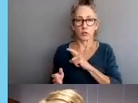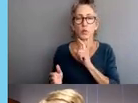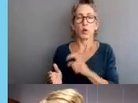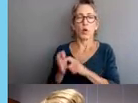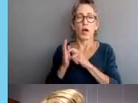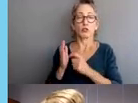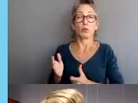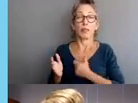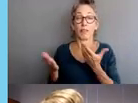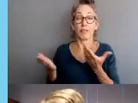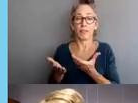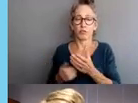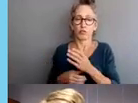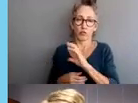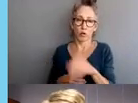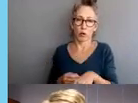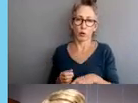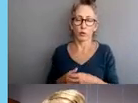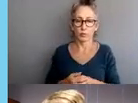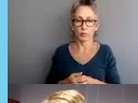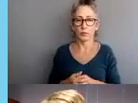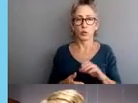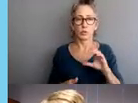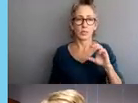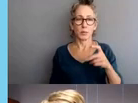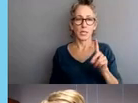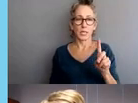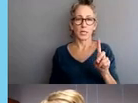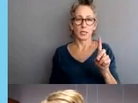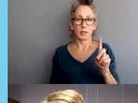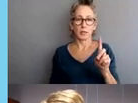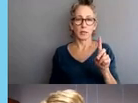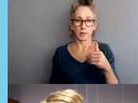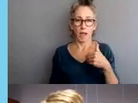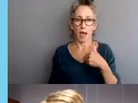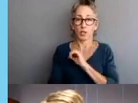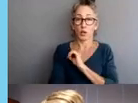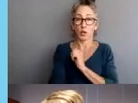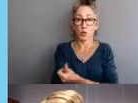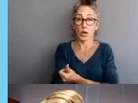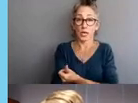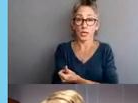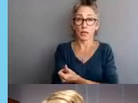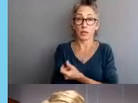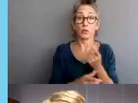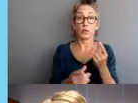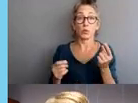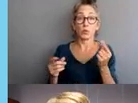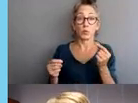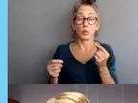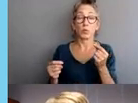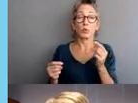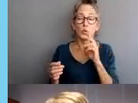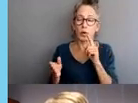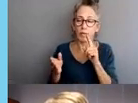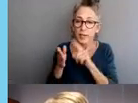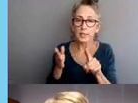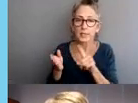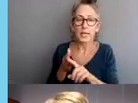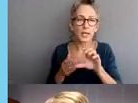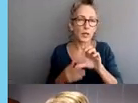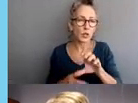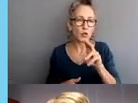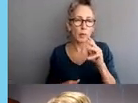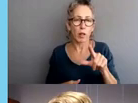Additionally, CPD internal affairs does have the authority to investigate criminal misconduct by